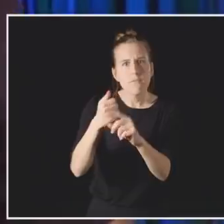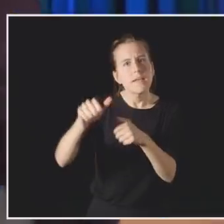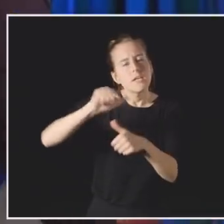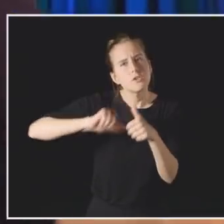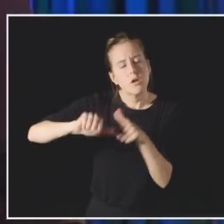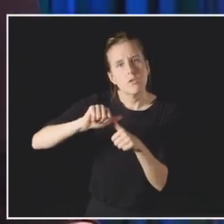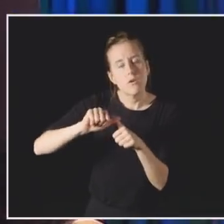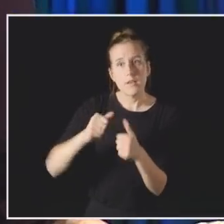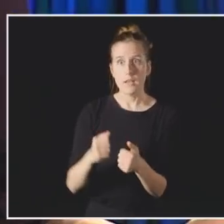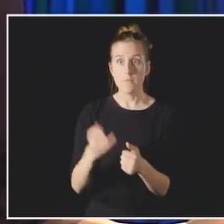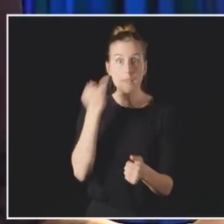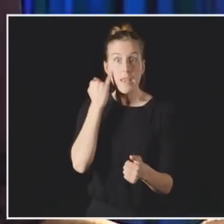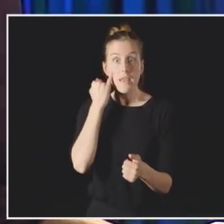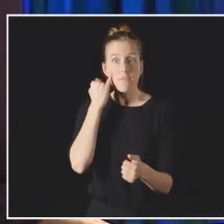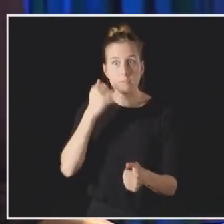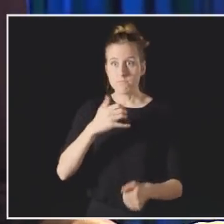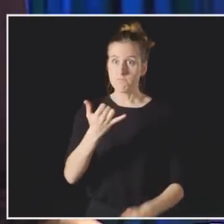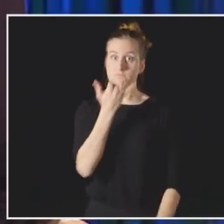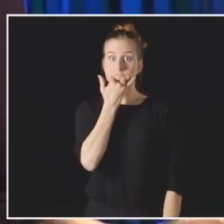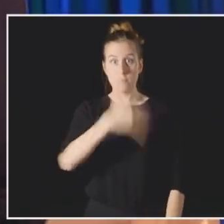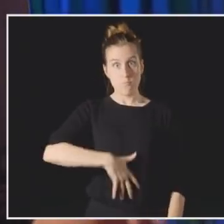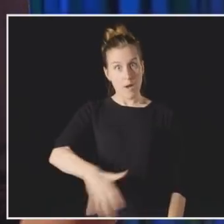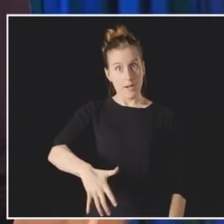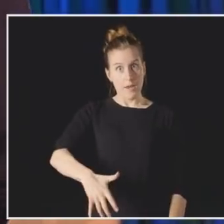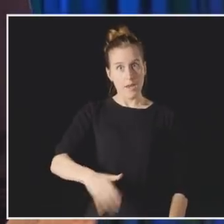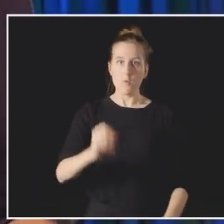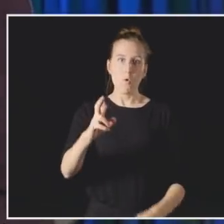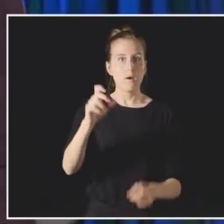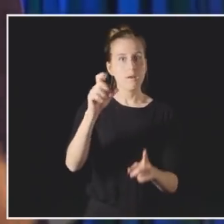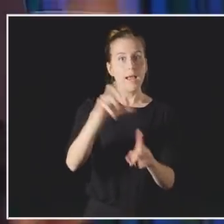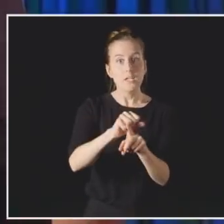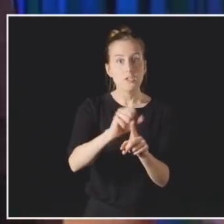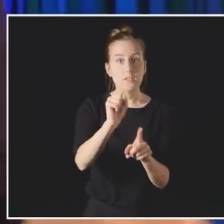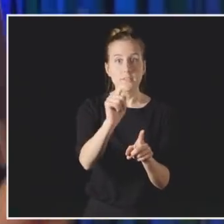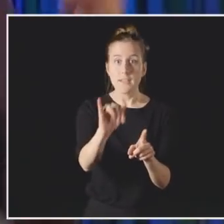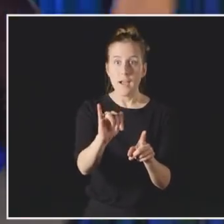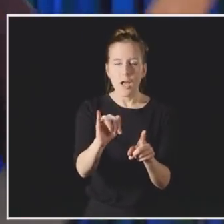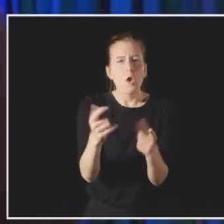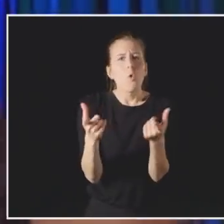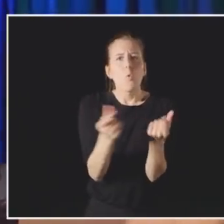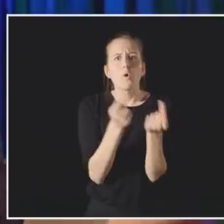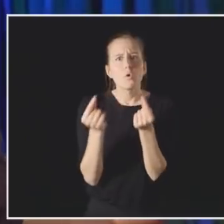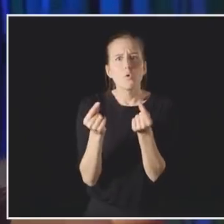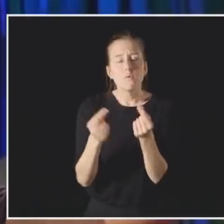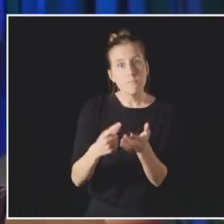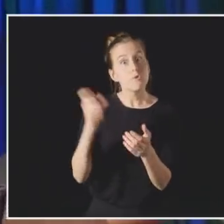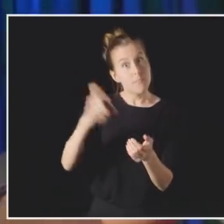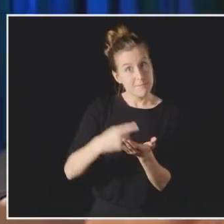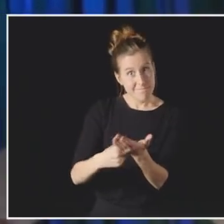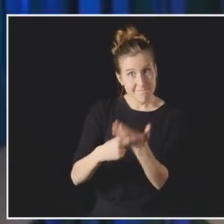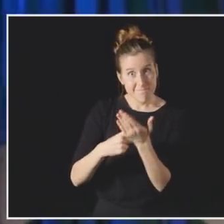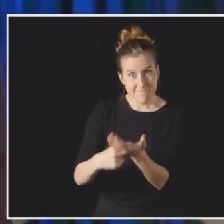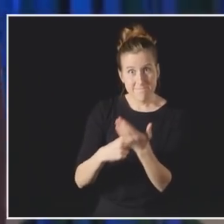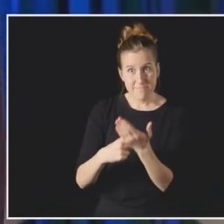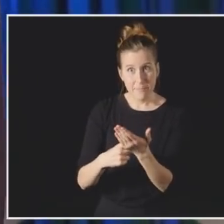early on helps reduce hurt that can happen way later.